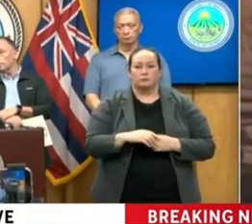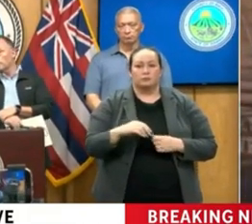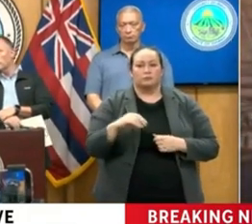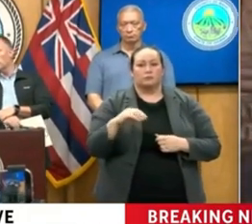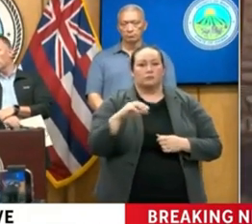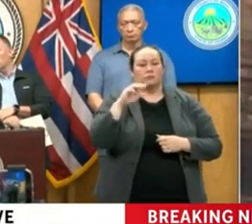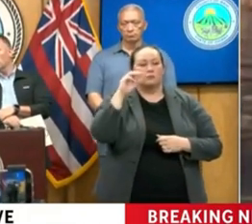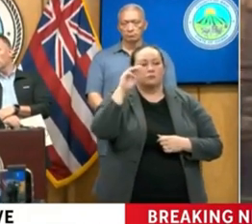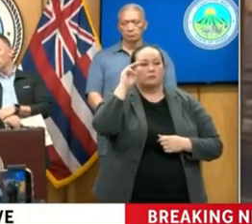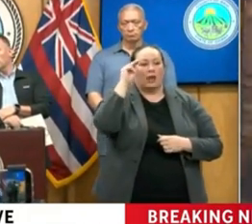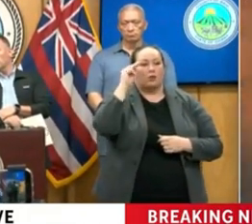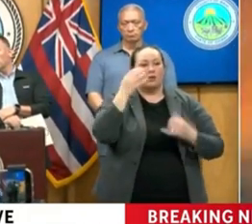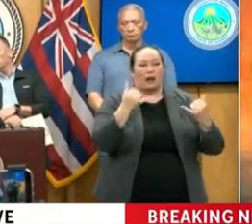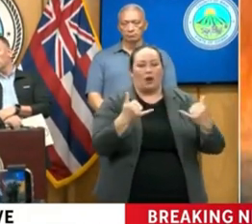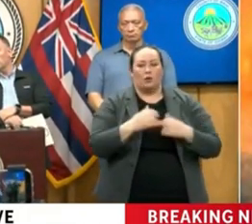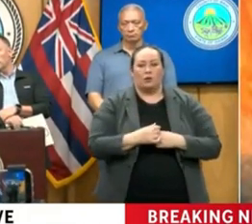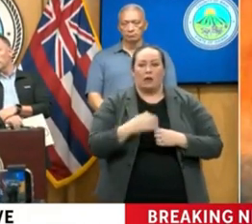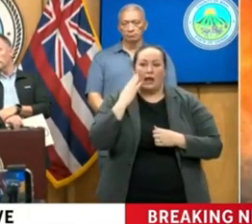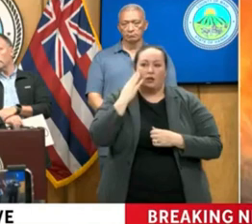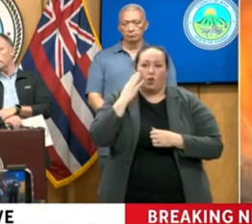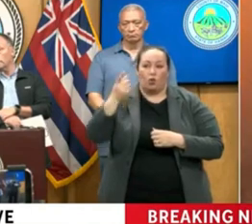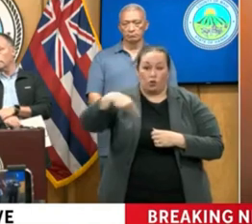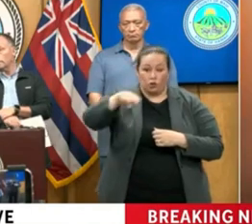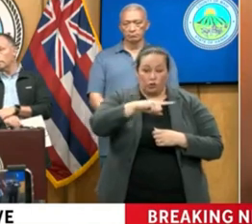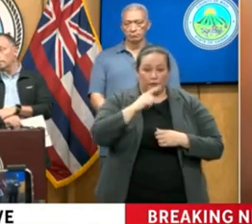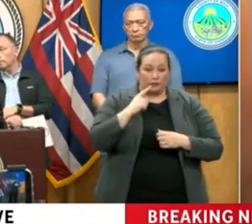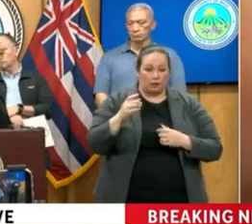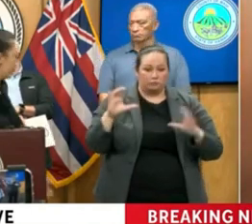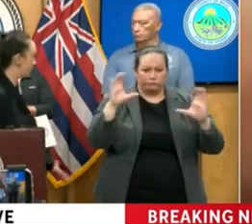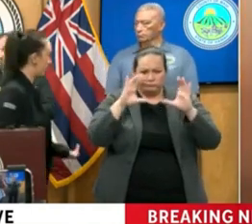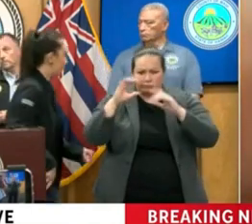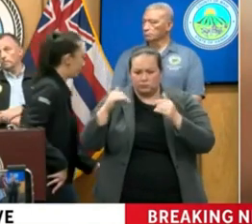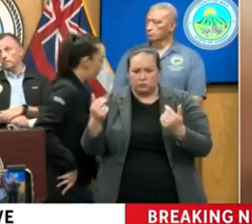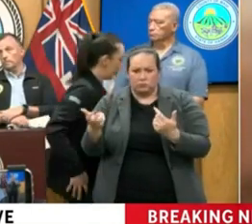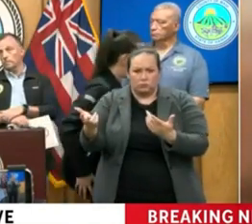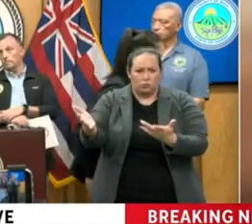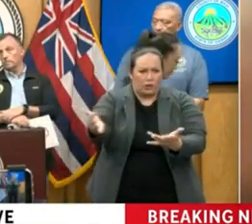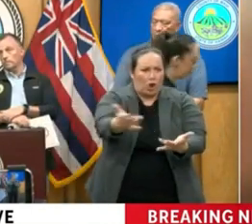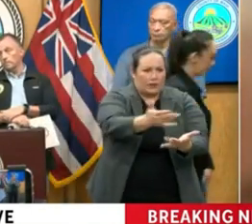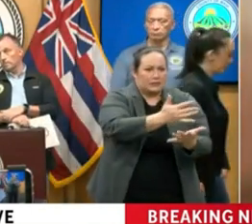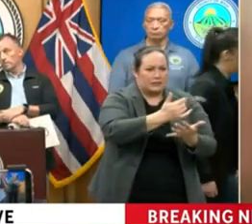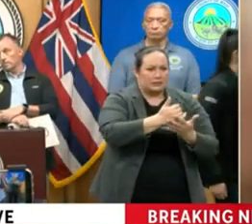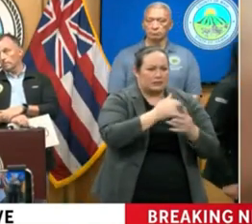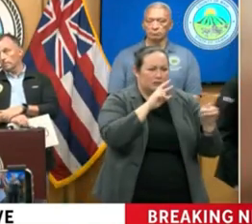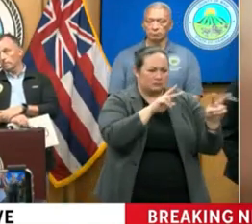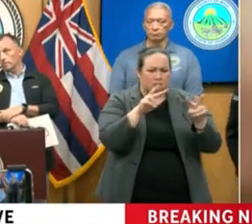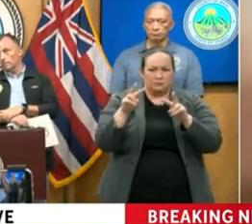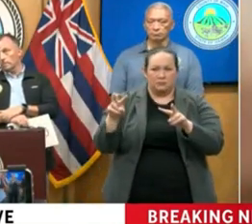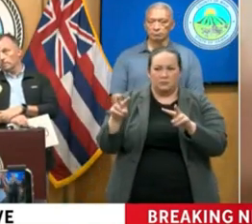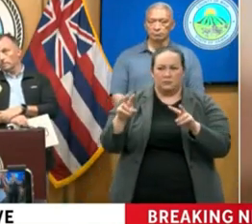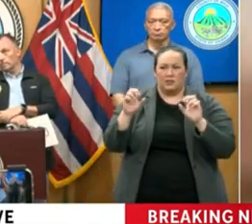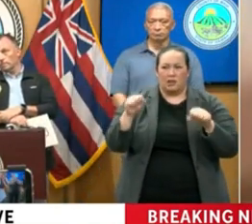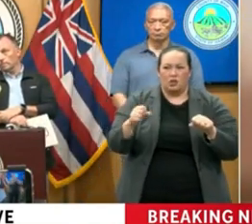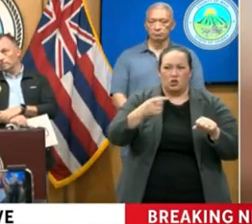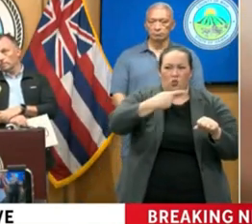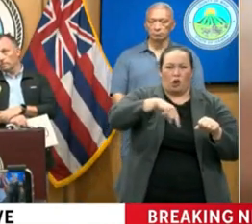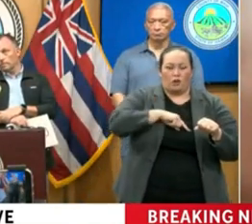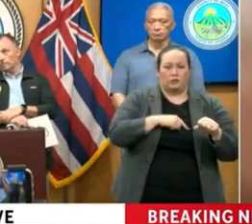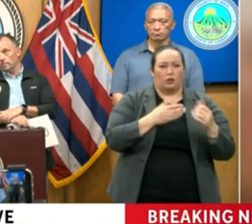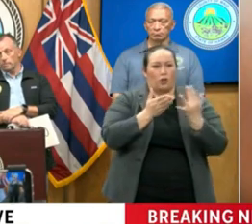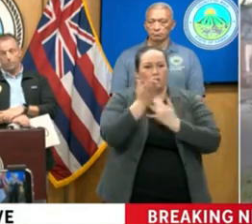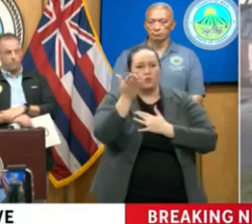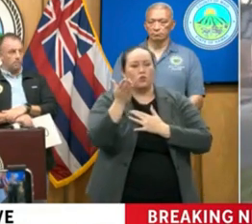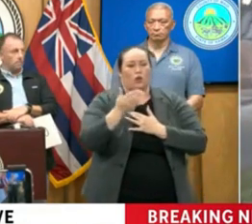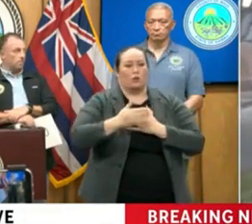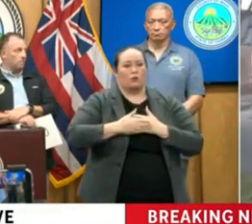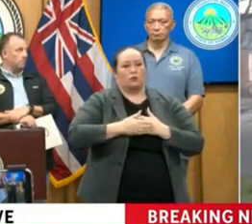guys have done reconnaissance, maybe the fire department or the mayor can answer this. Walk us through Front Street,